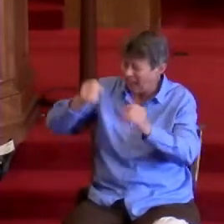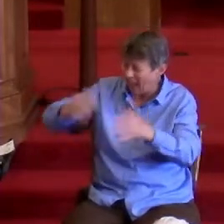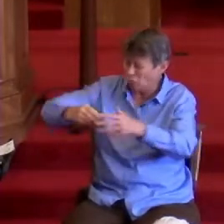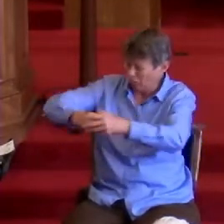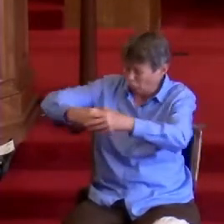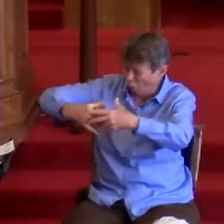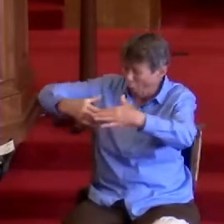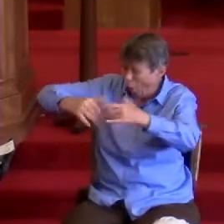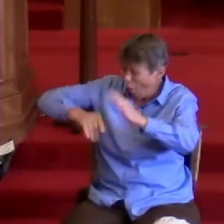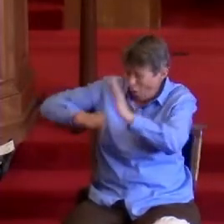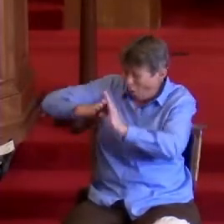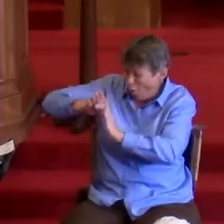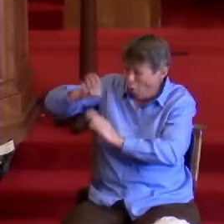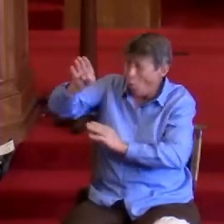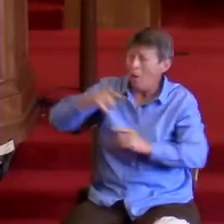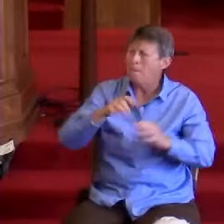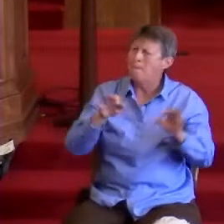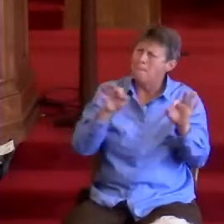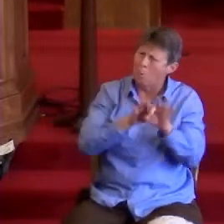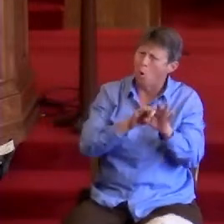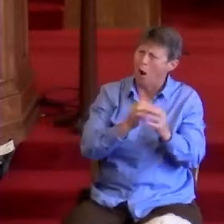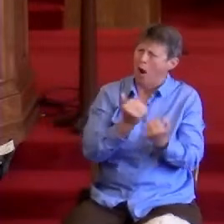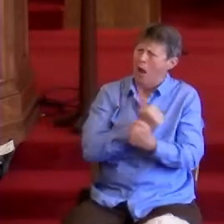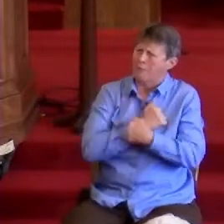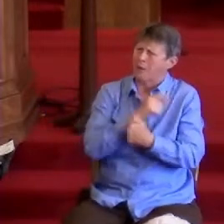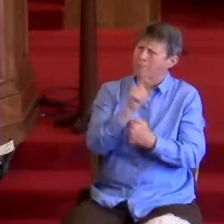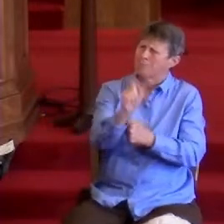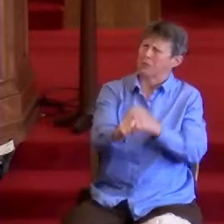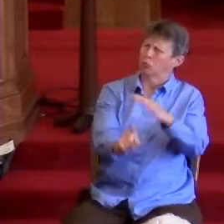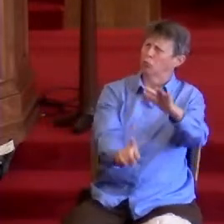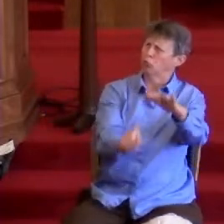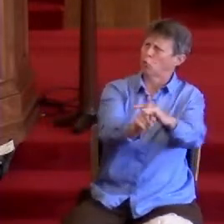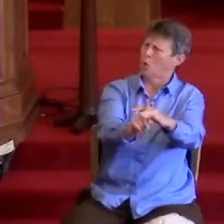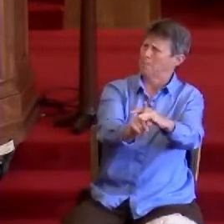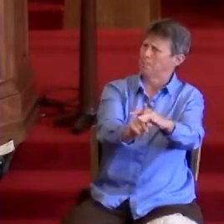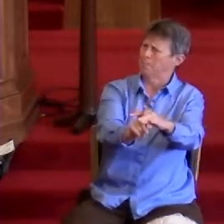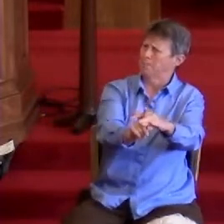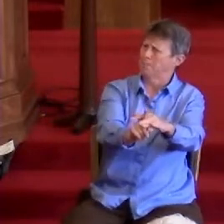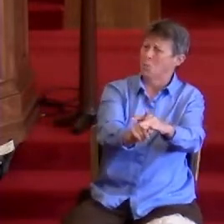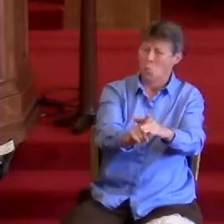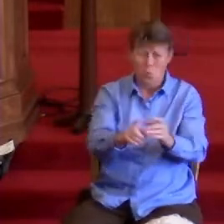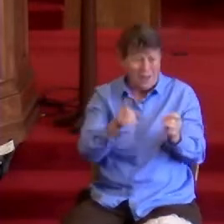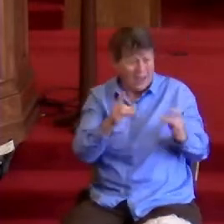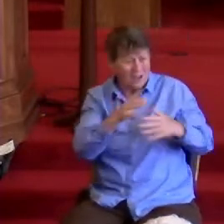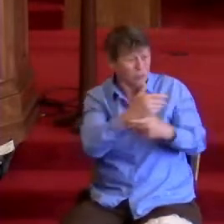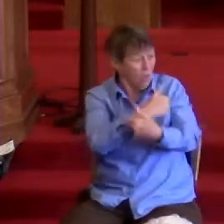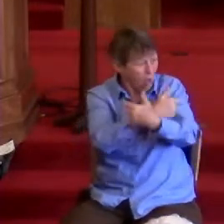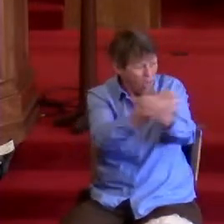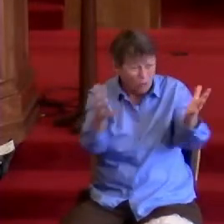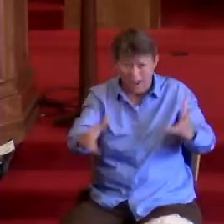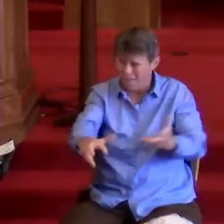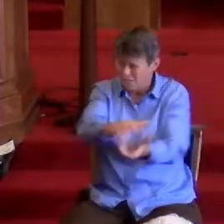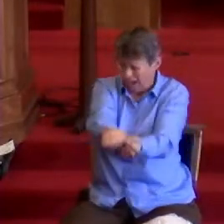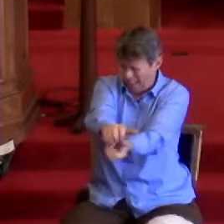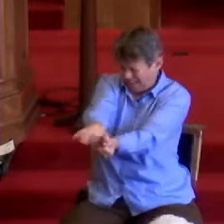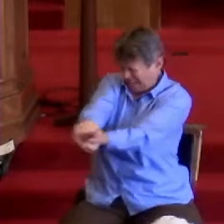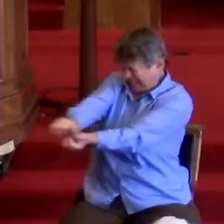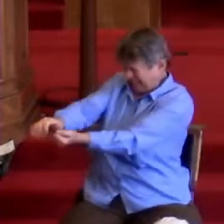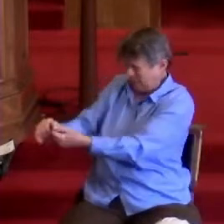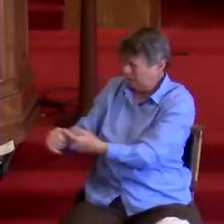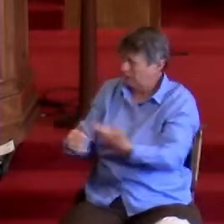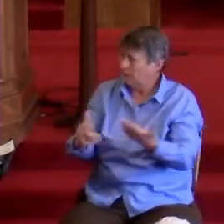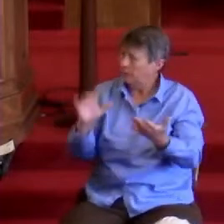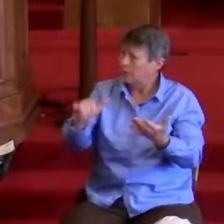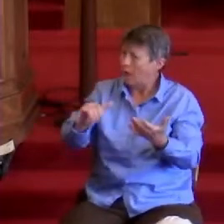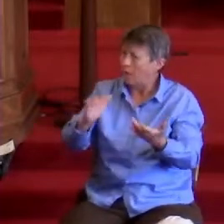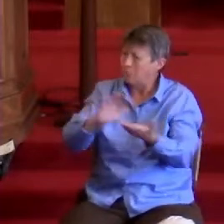is necessary for love to show up. When hatred is all around, when violence is the language of the day, when